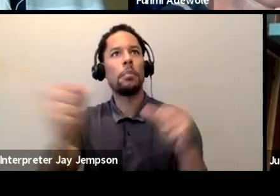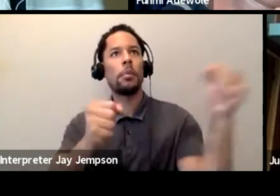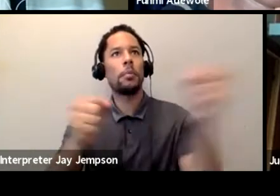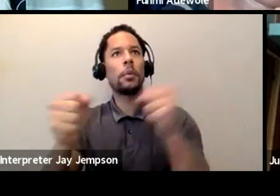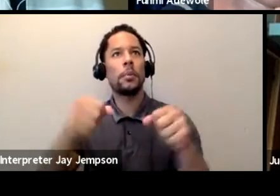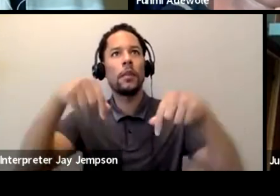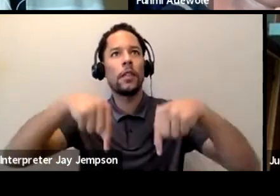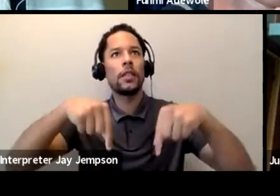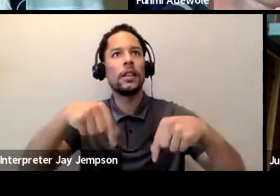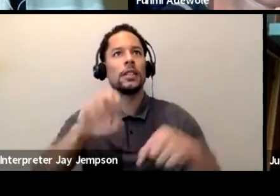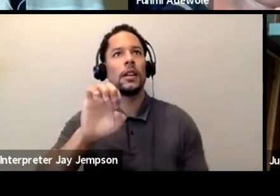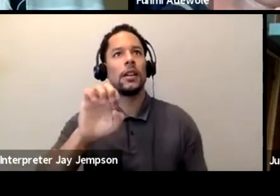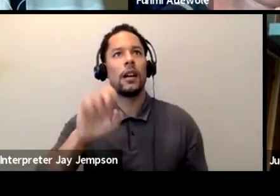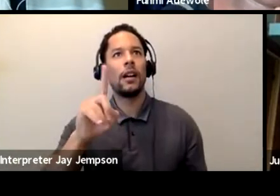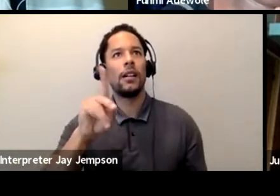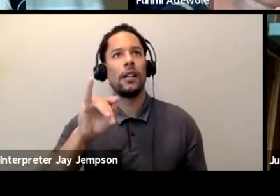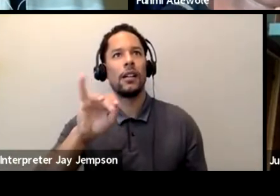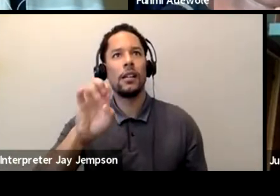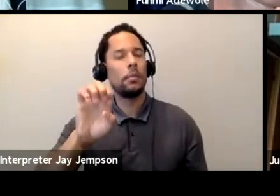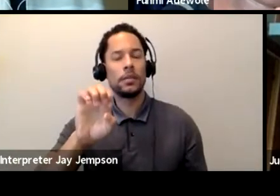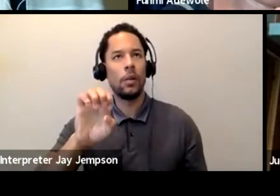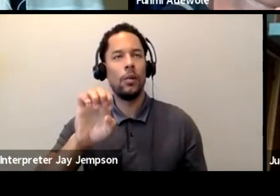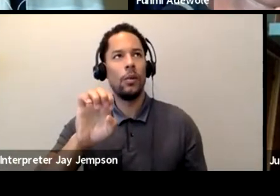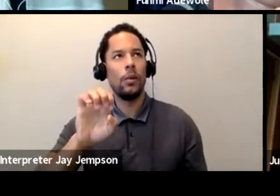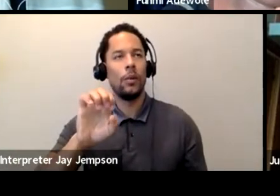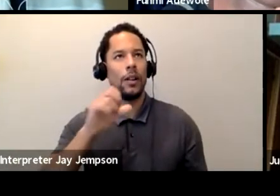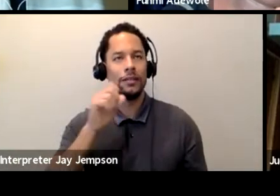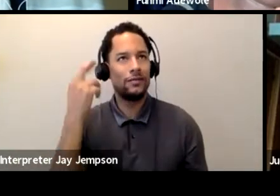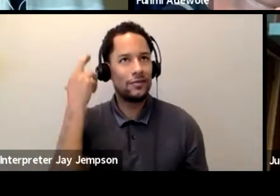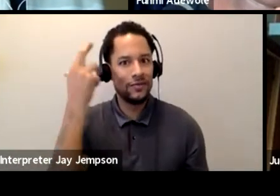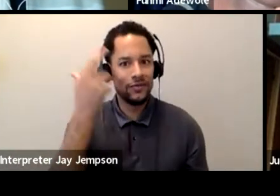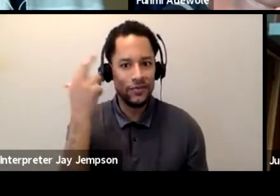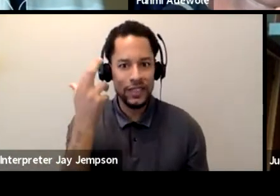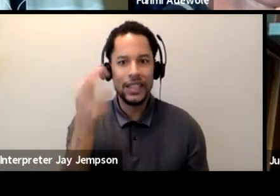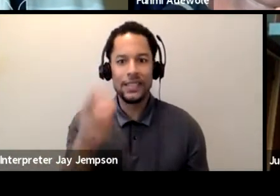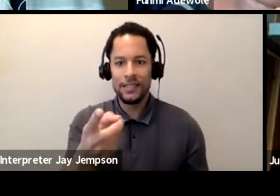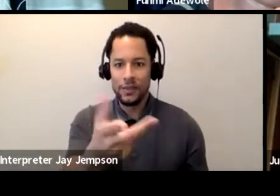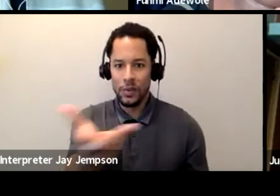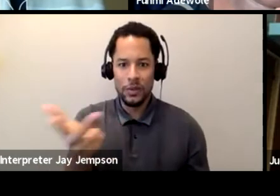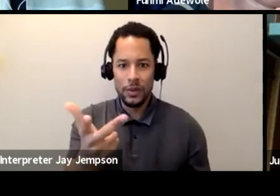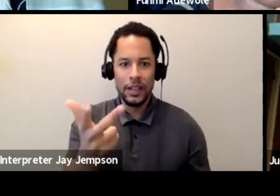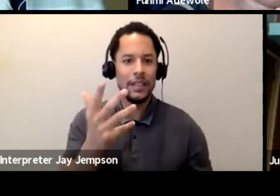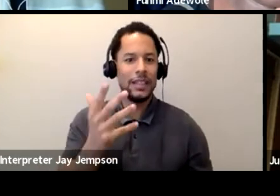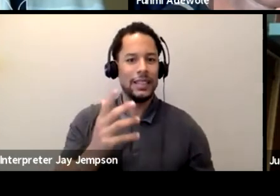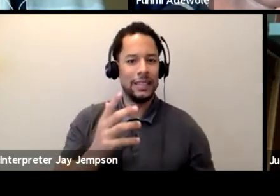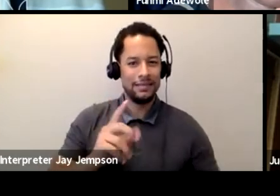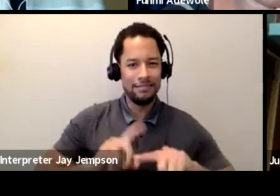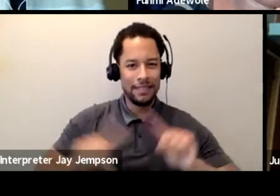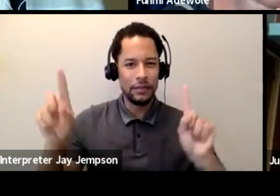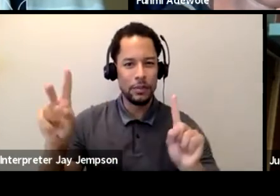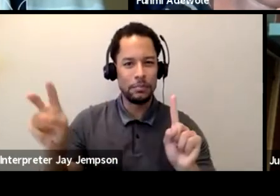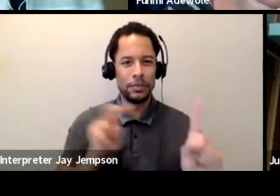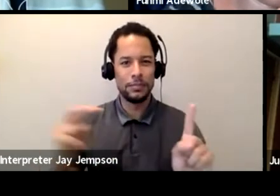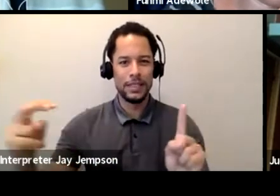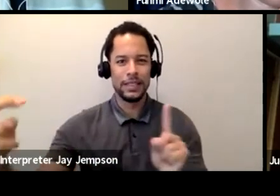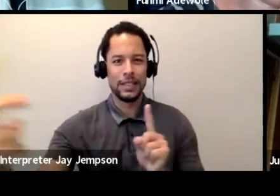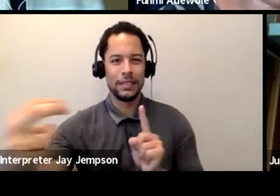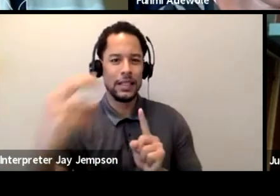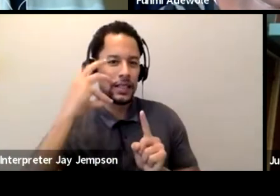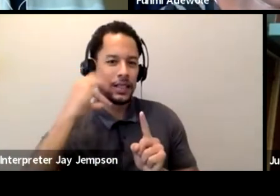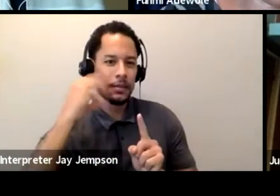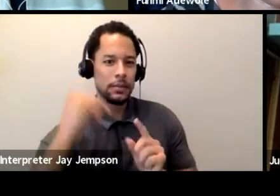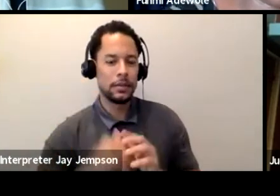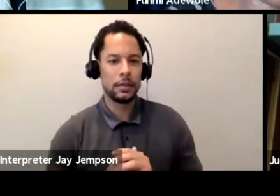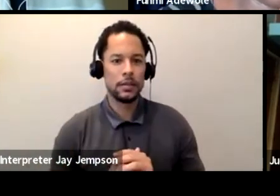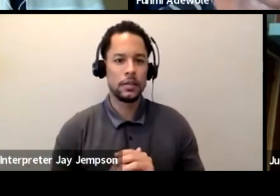the question that provokes for me then is, how do you, how do you